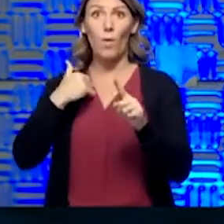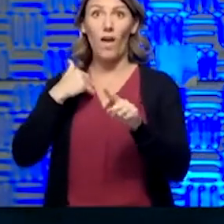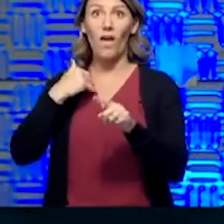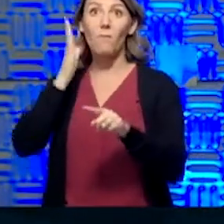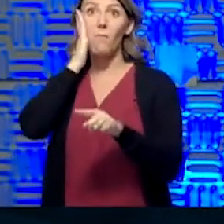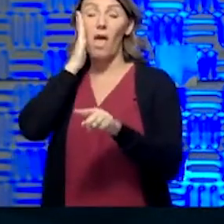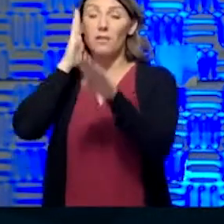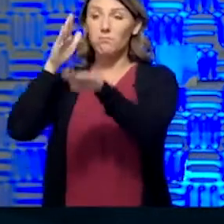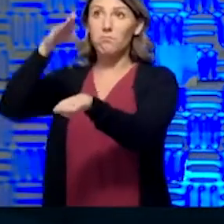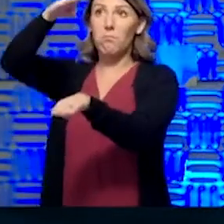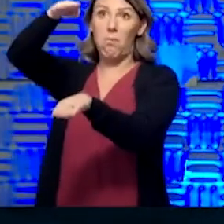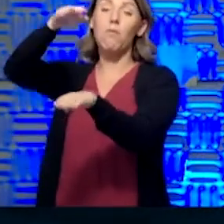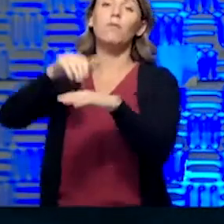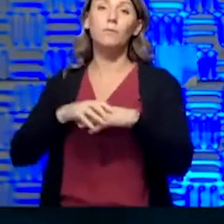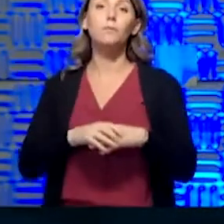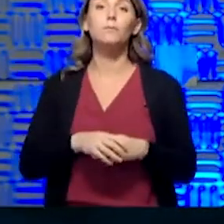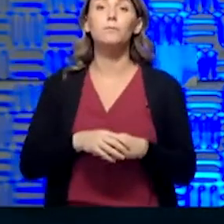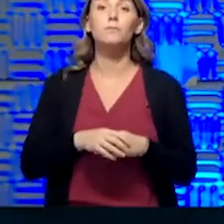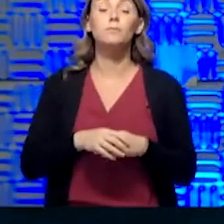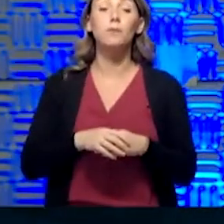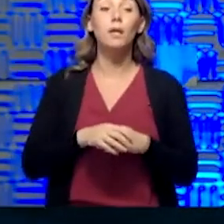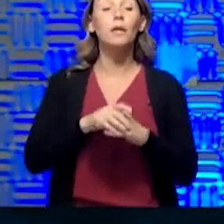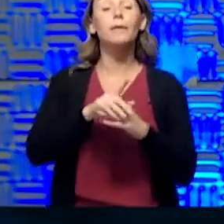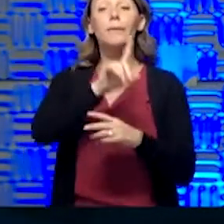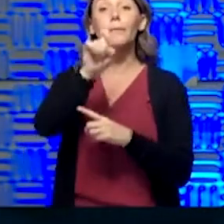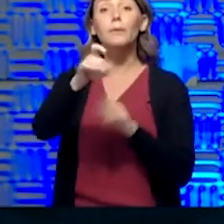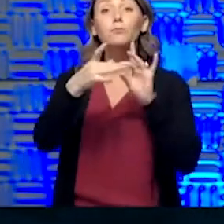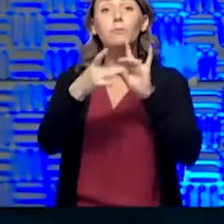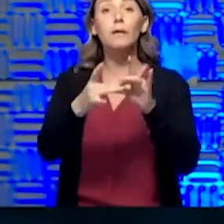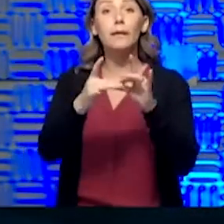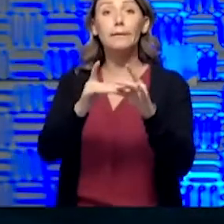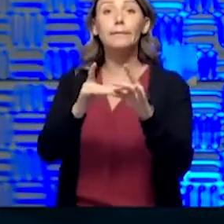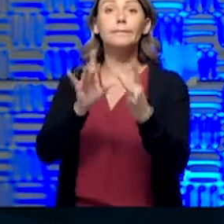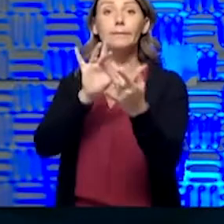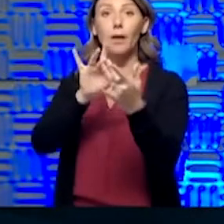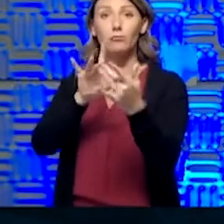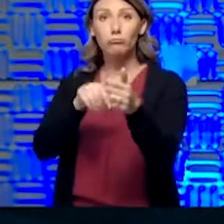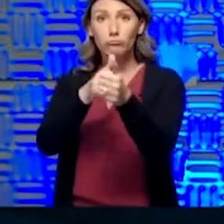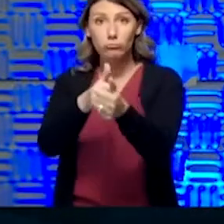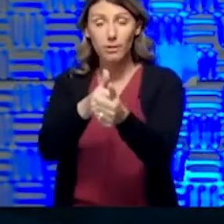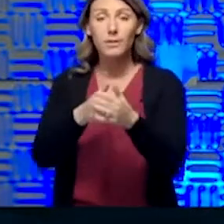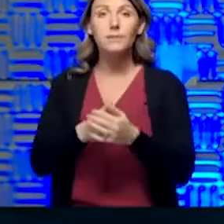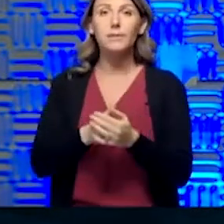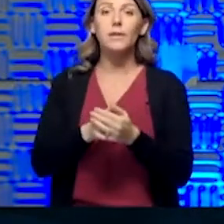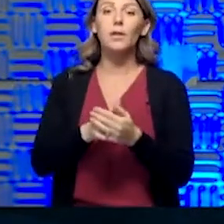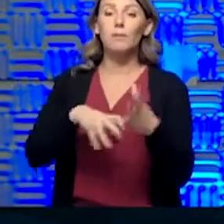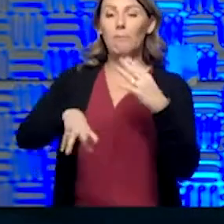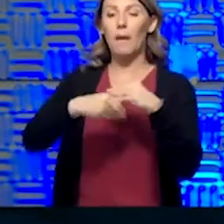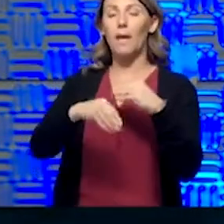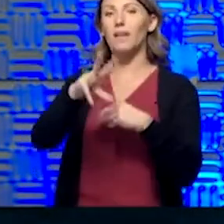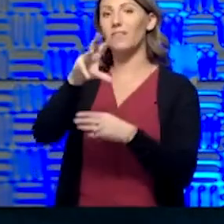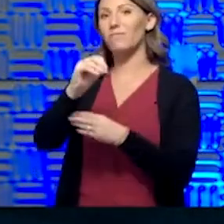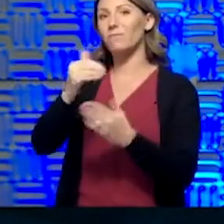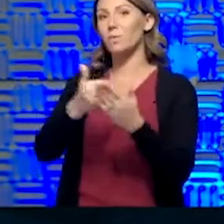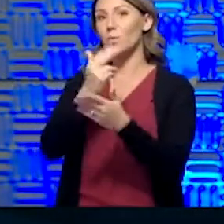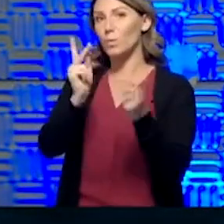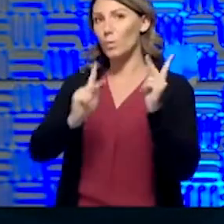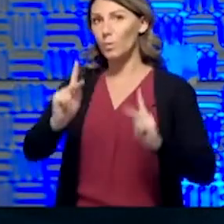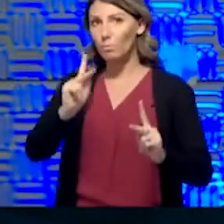To the question of contact tracing, we are bringing in 50 new people at a time with the goal to get to